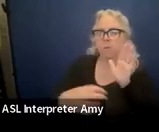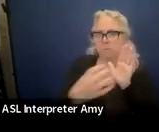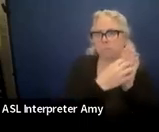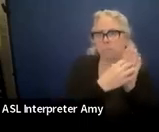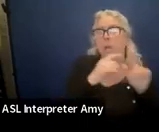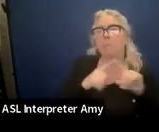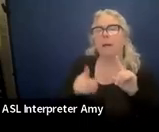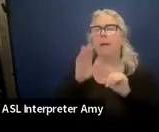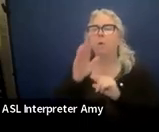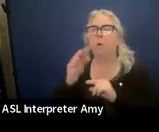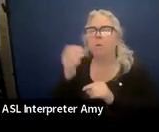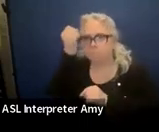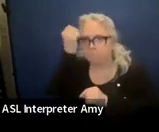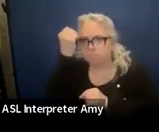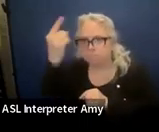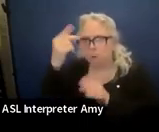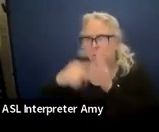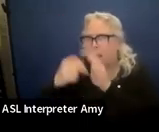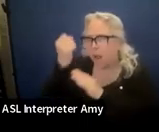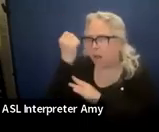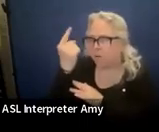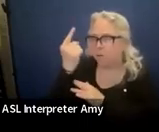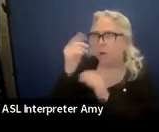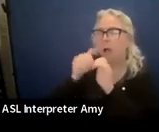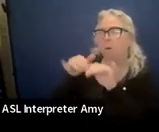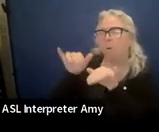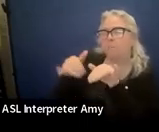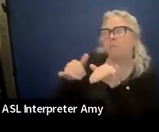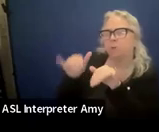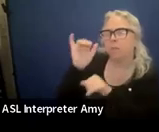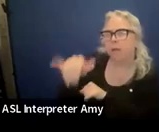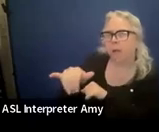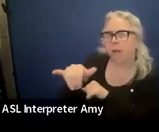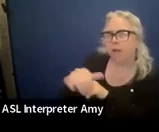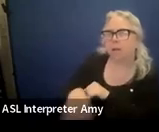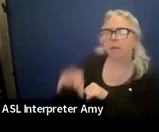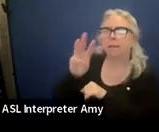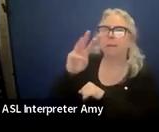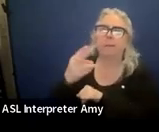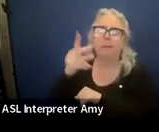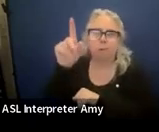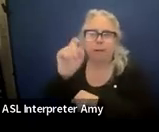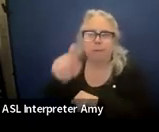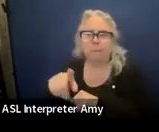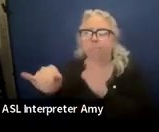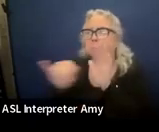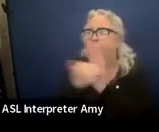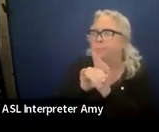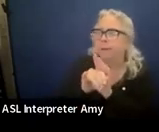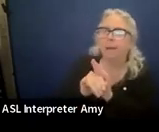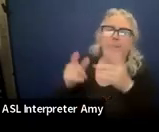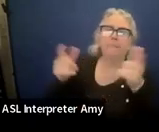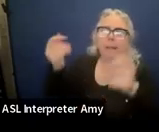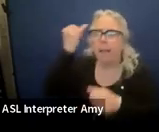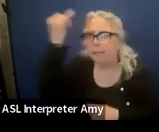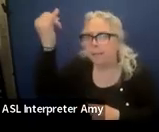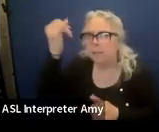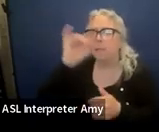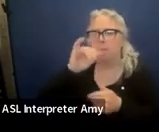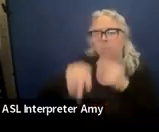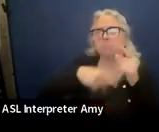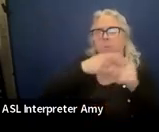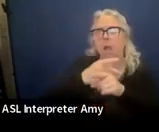but your comprehension, how are you measuring the comprehension? Is it WH questions? Is it identifying main idea? That kind of thing,